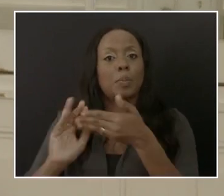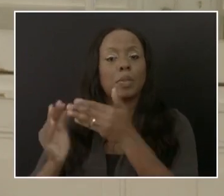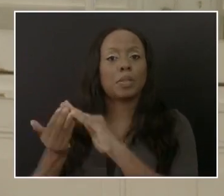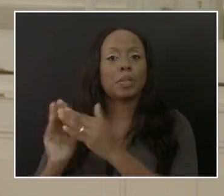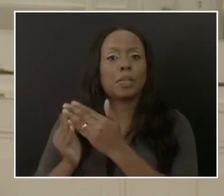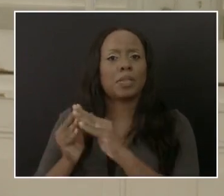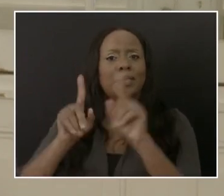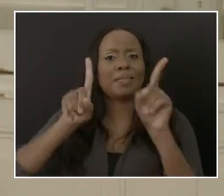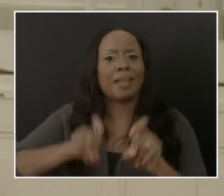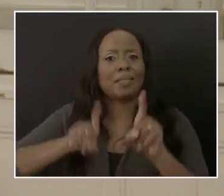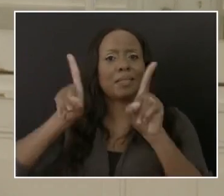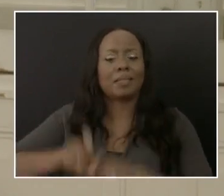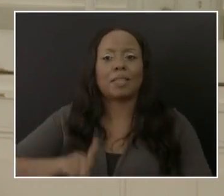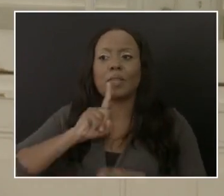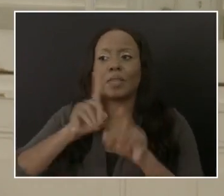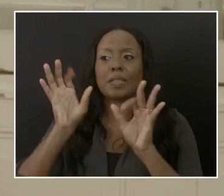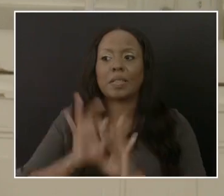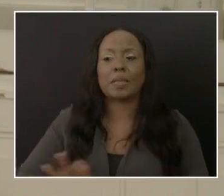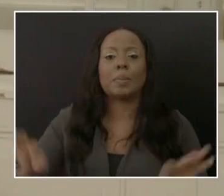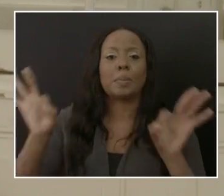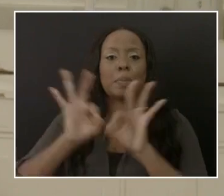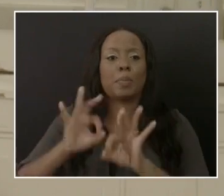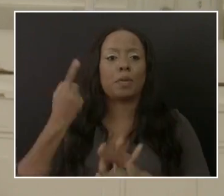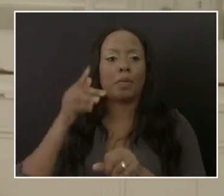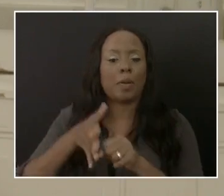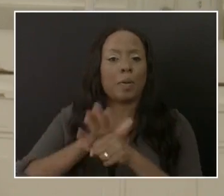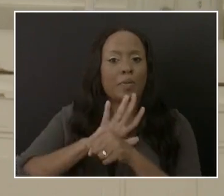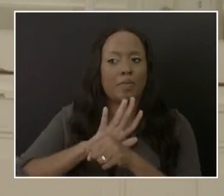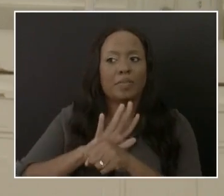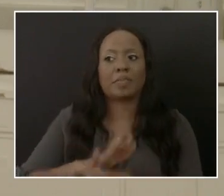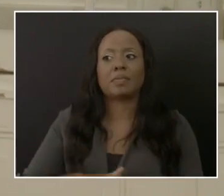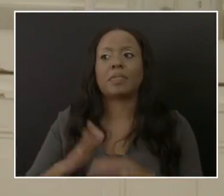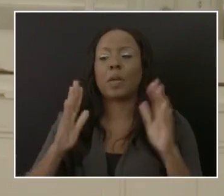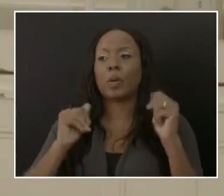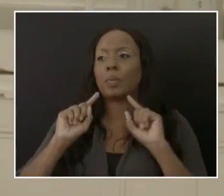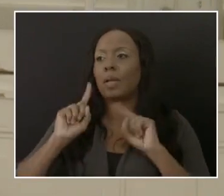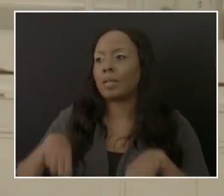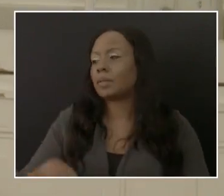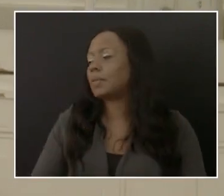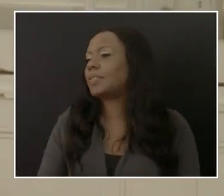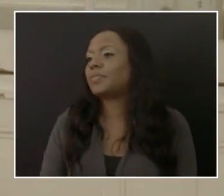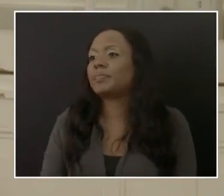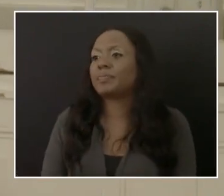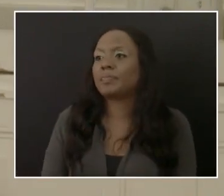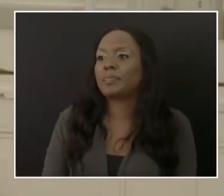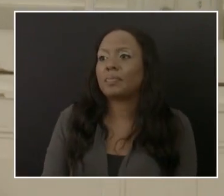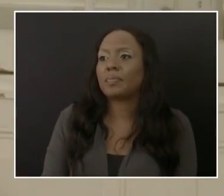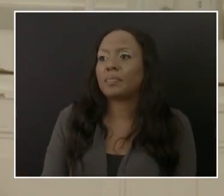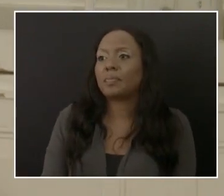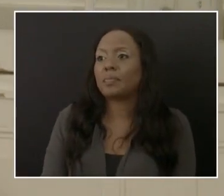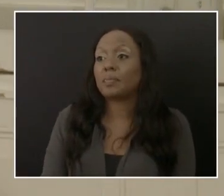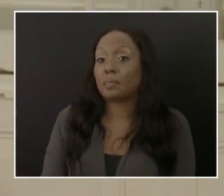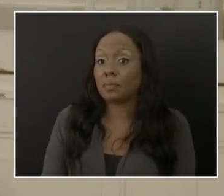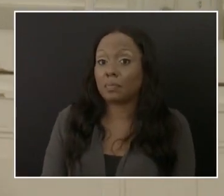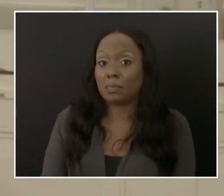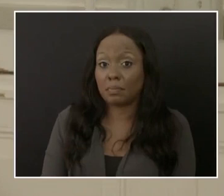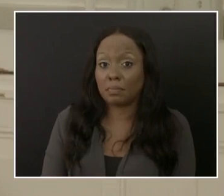relevant in a COVID environment. I hope that answers your question. Does it?